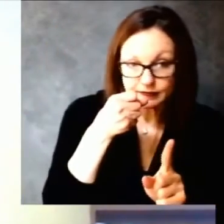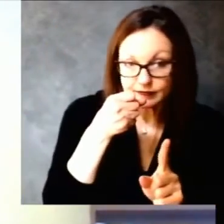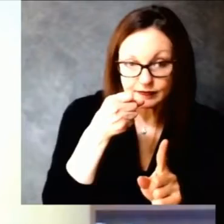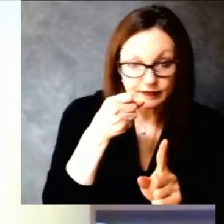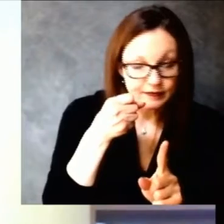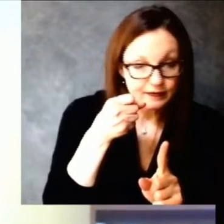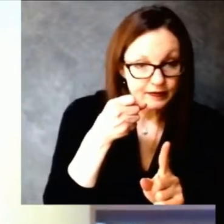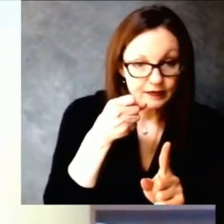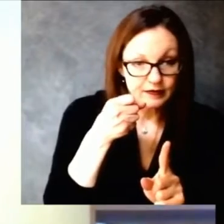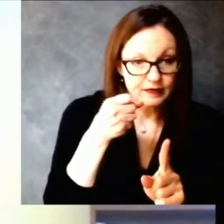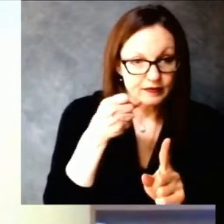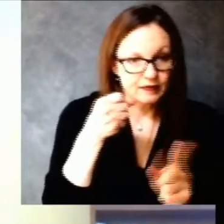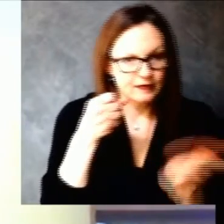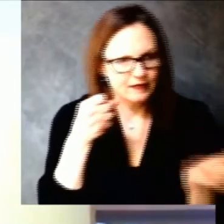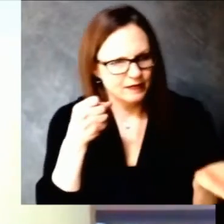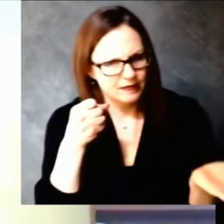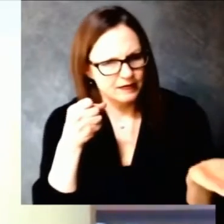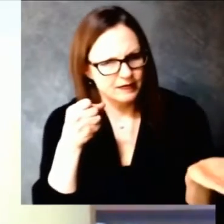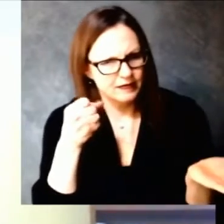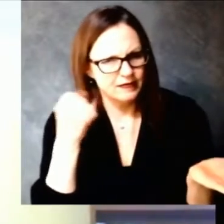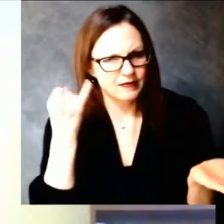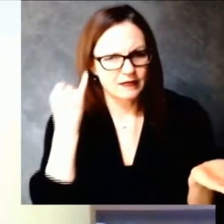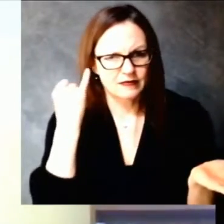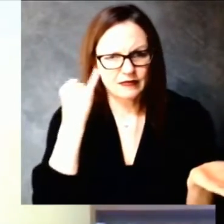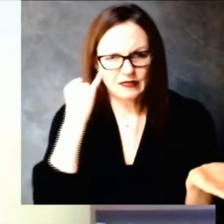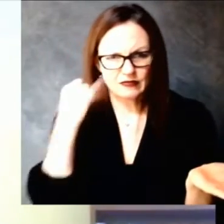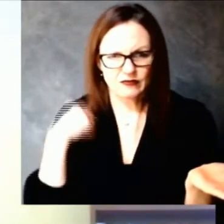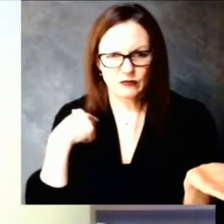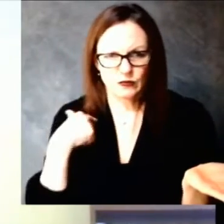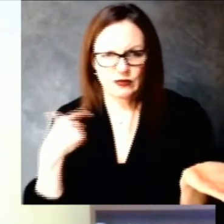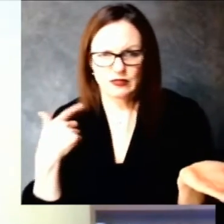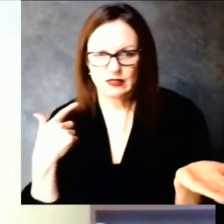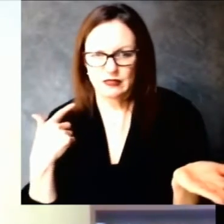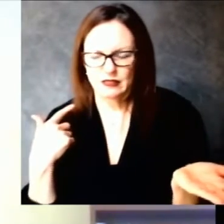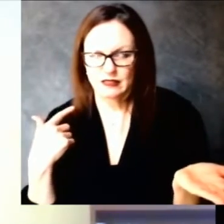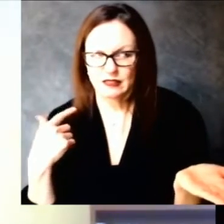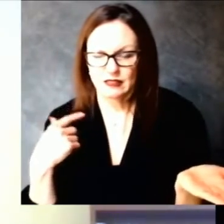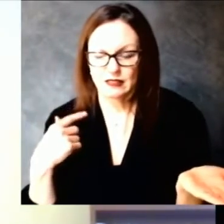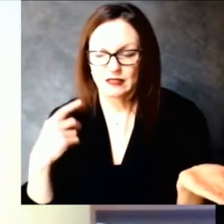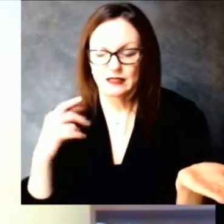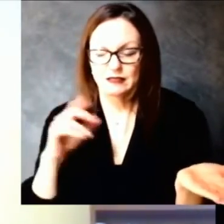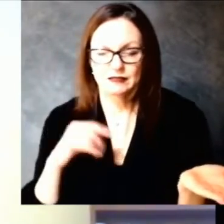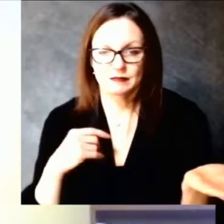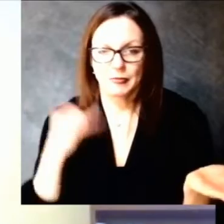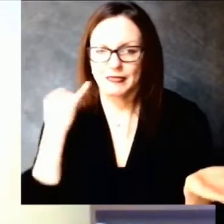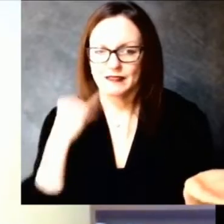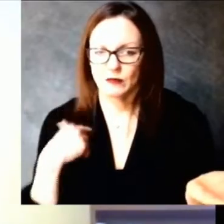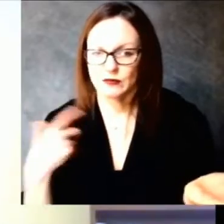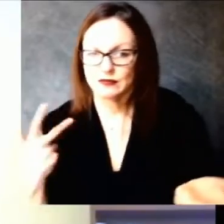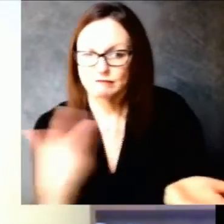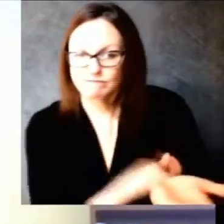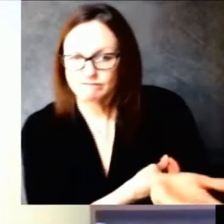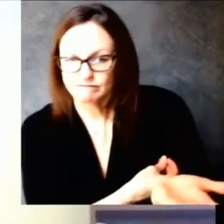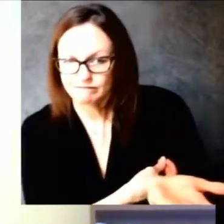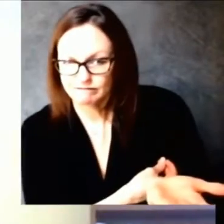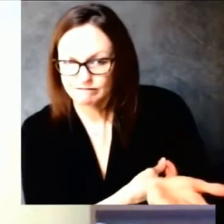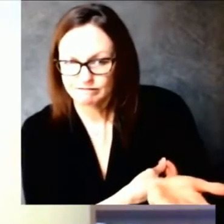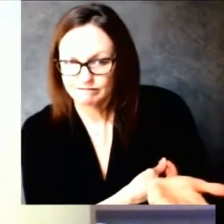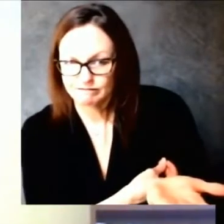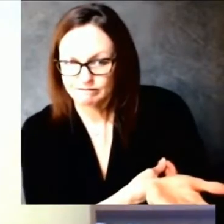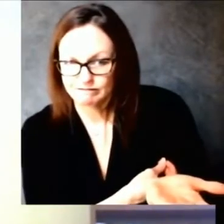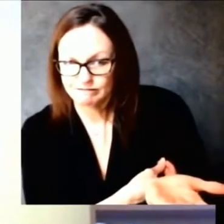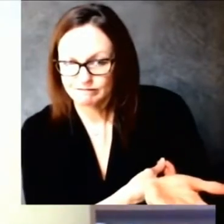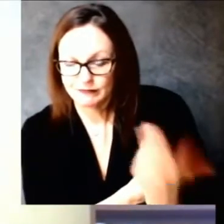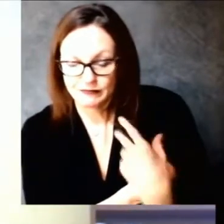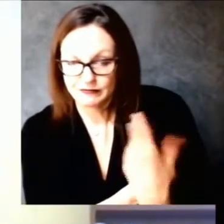95 effective but if if if vaccine excuse me if virus is very prevalent it will still get to the